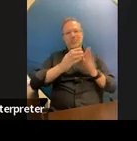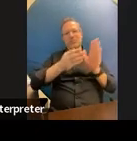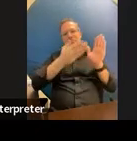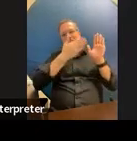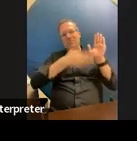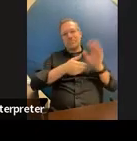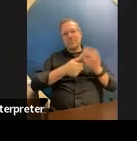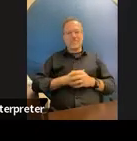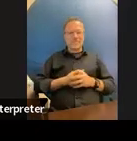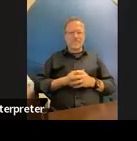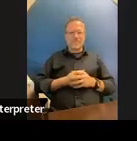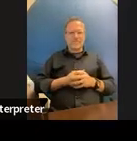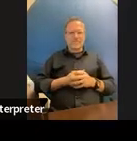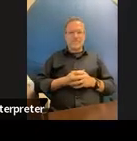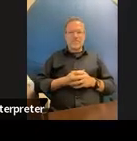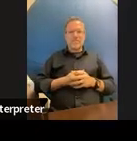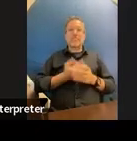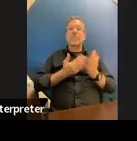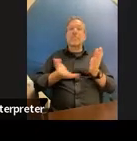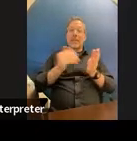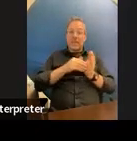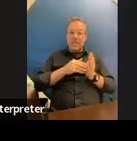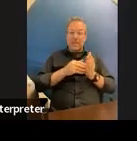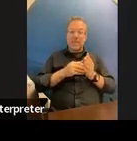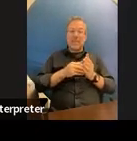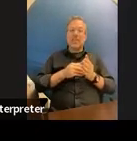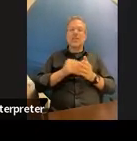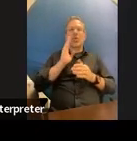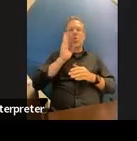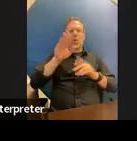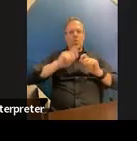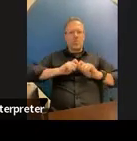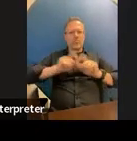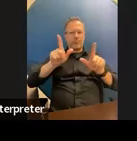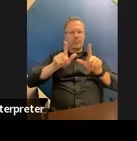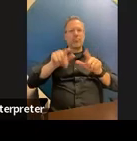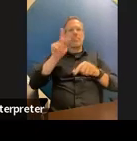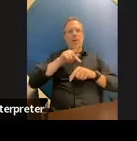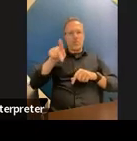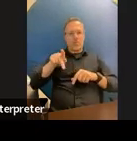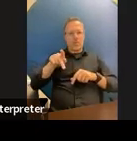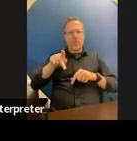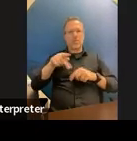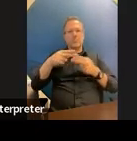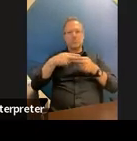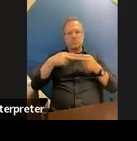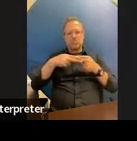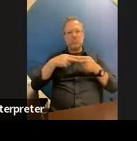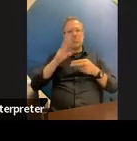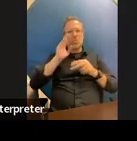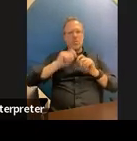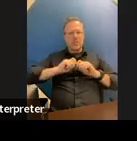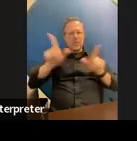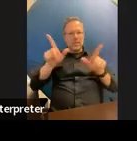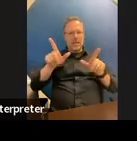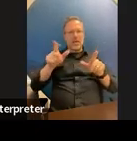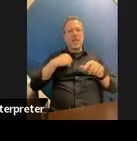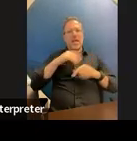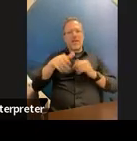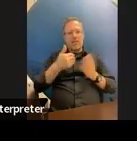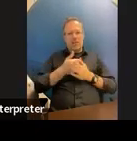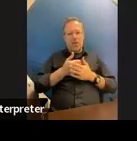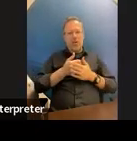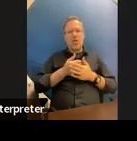um so again you're going to get this powerpoint when you get your contact hour and it has all of the the rest of